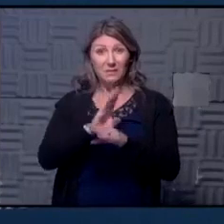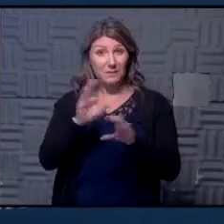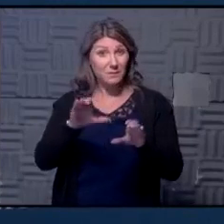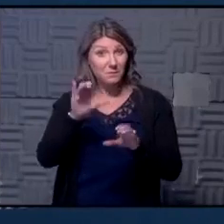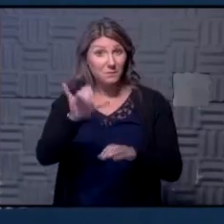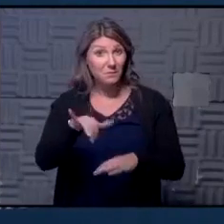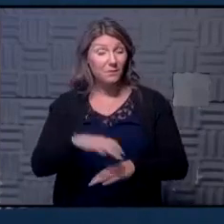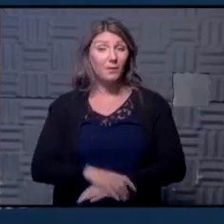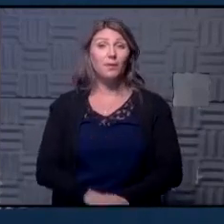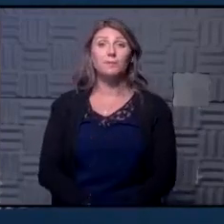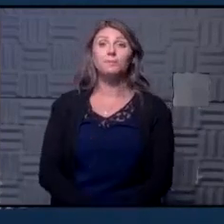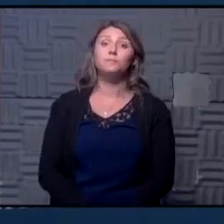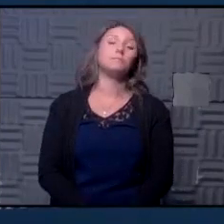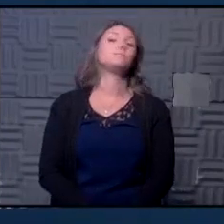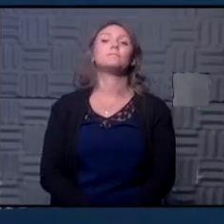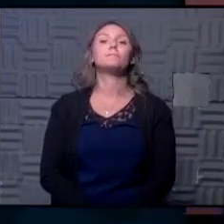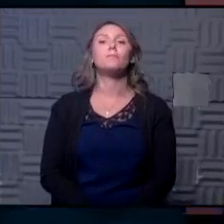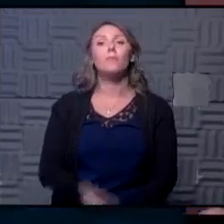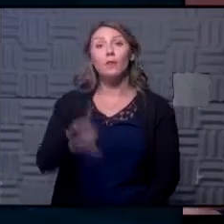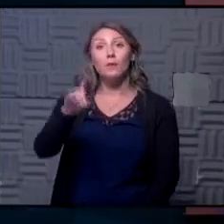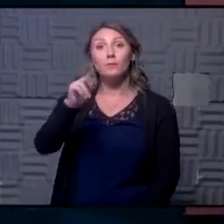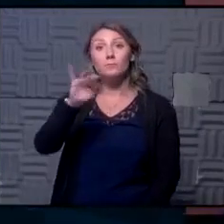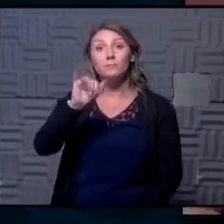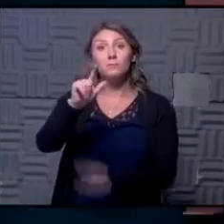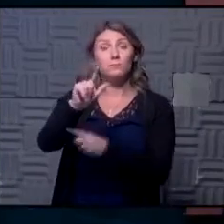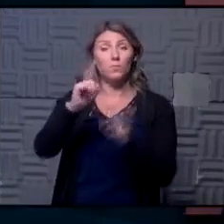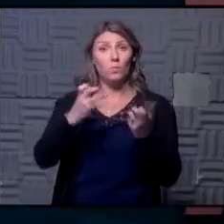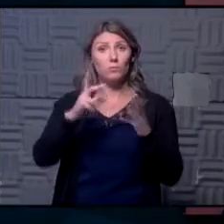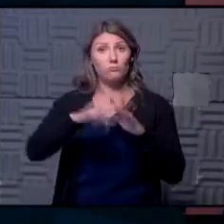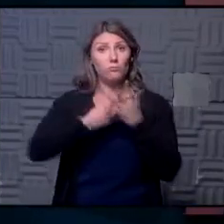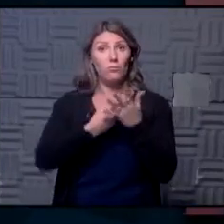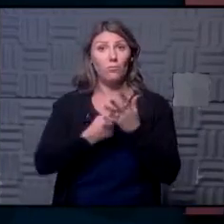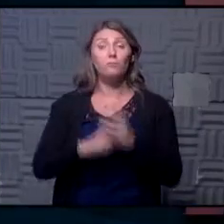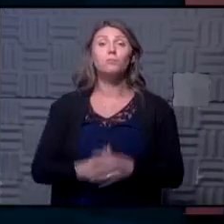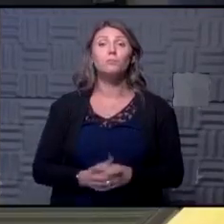daniel do you want to start us off with that